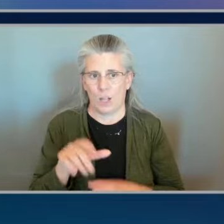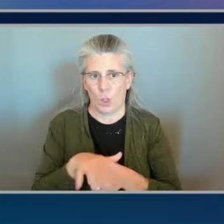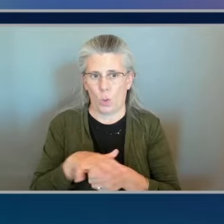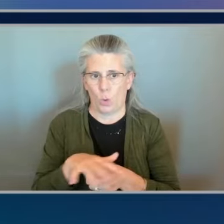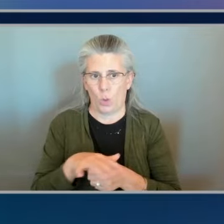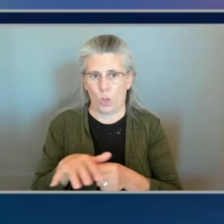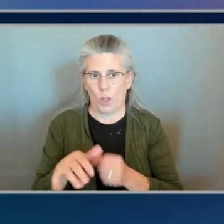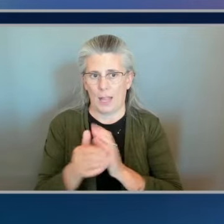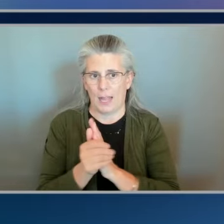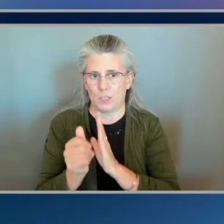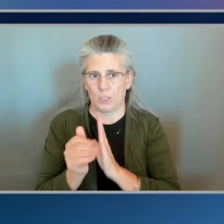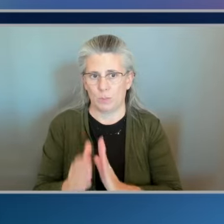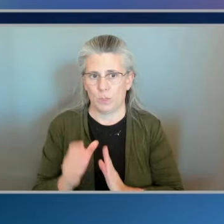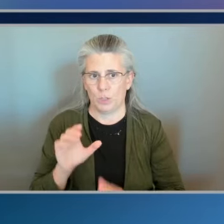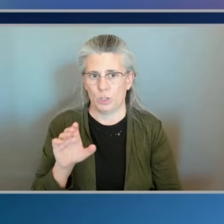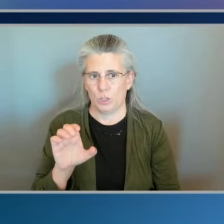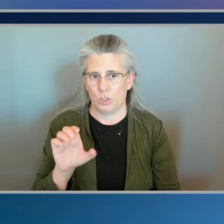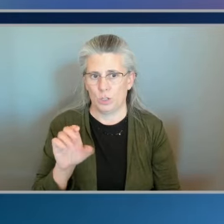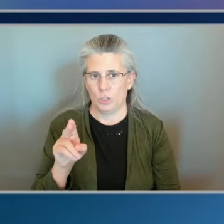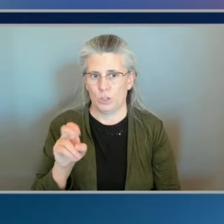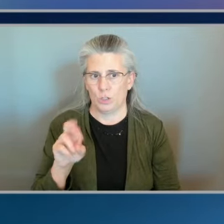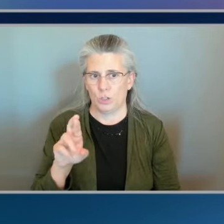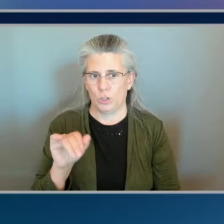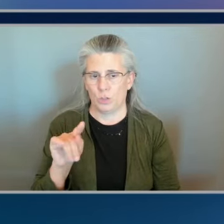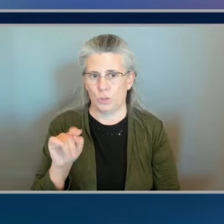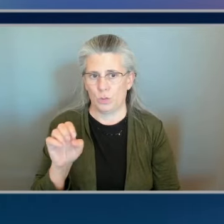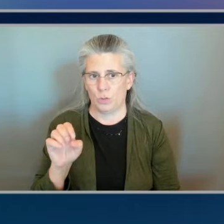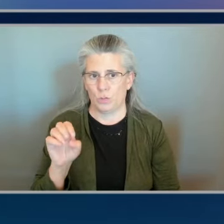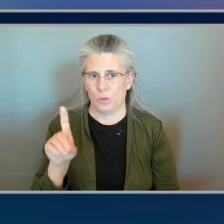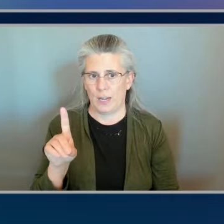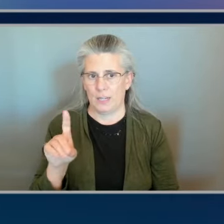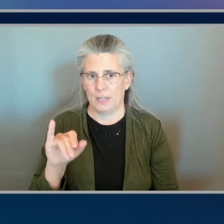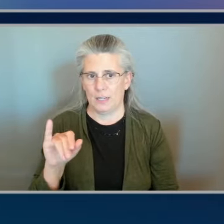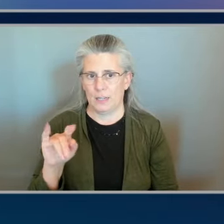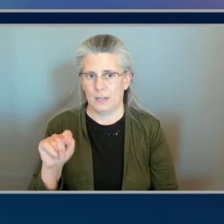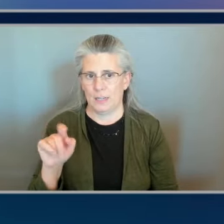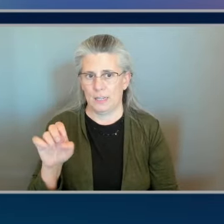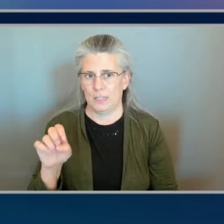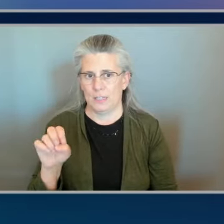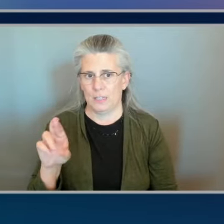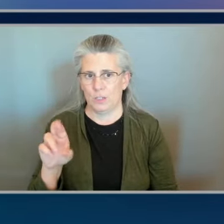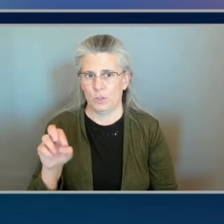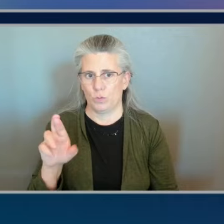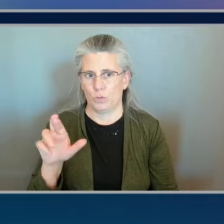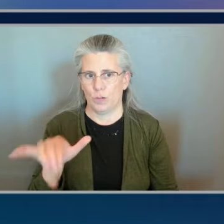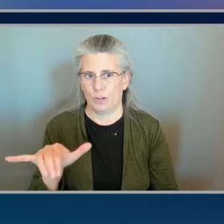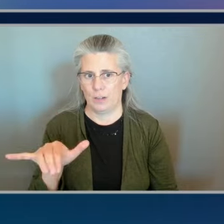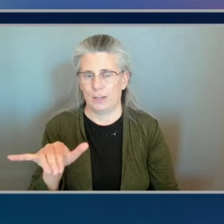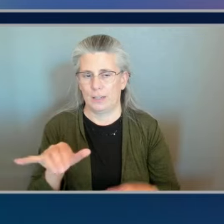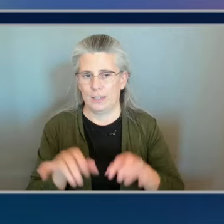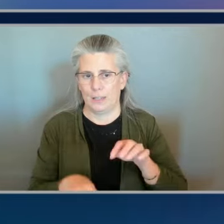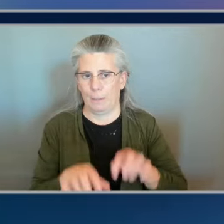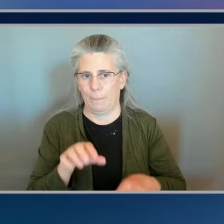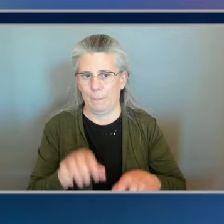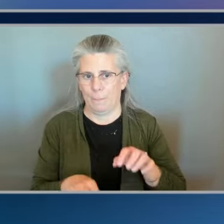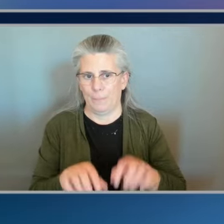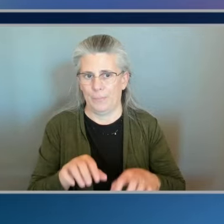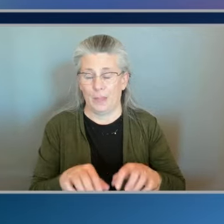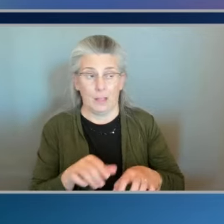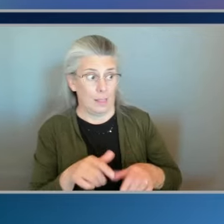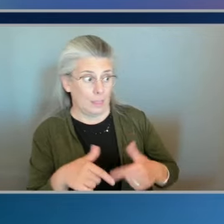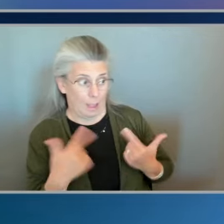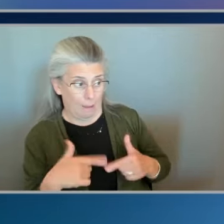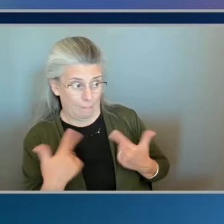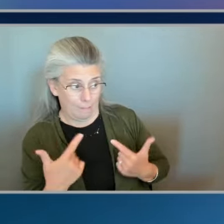uh curated itinerary this is fast live yeah this is i really this is good tv i got it